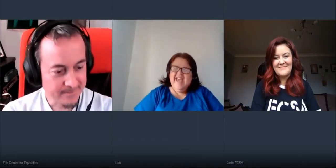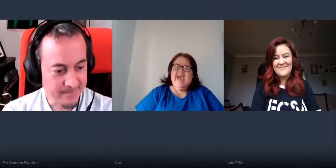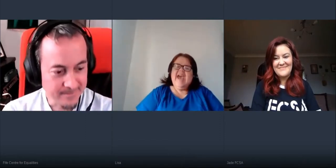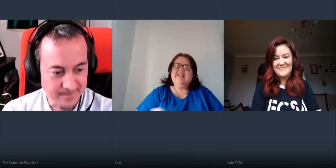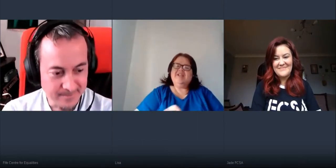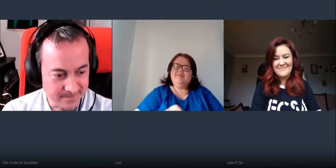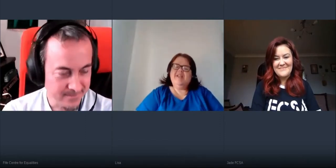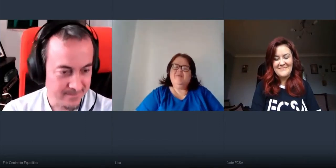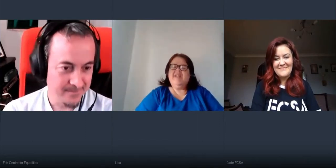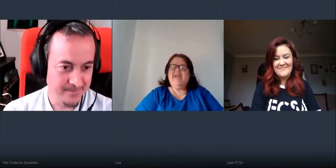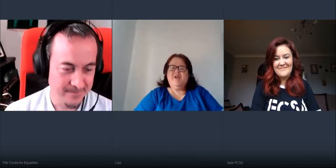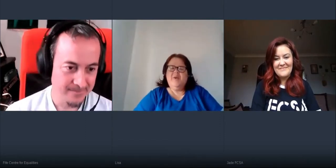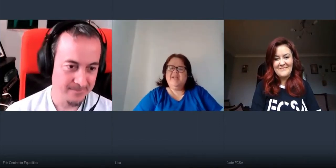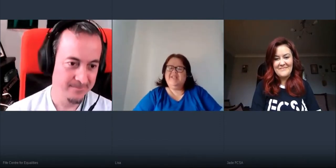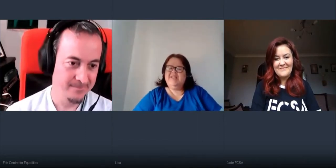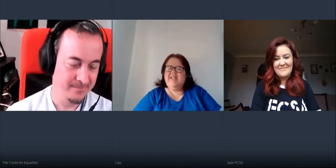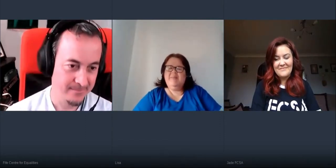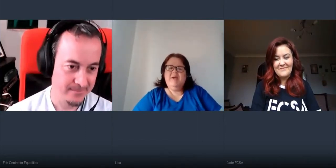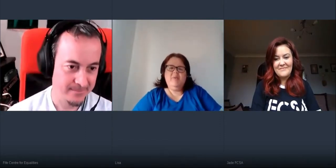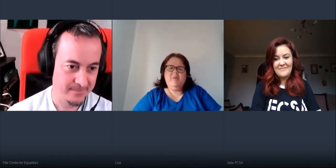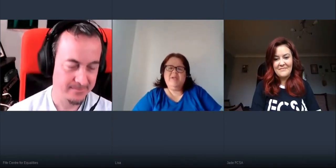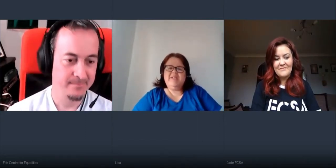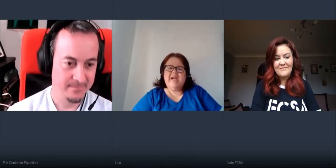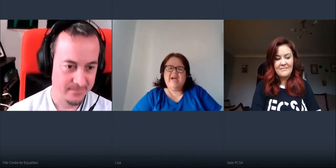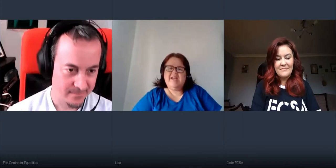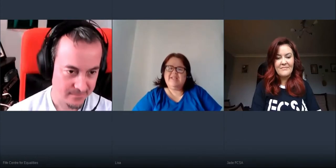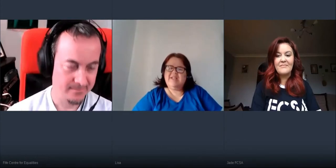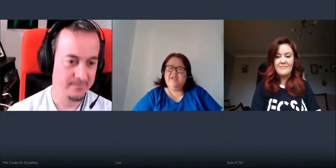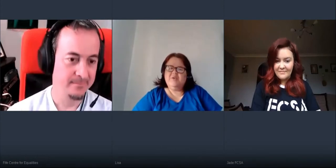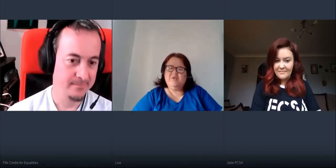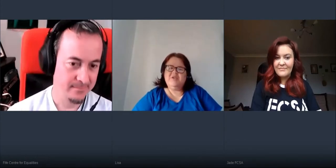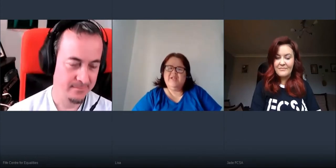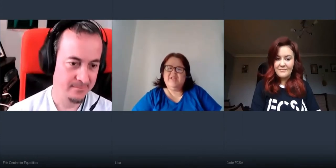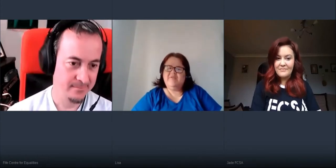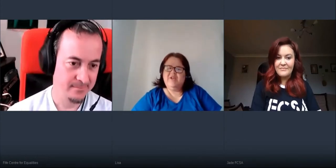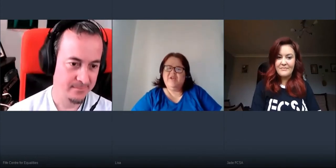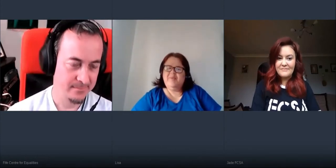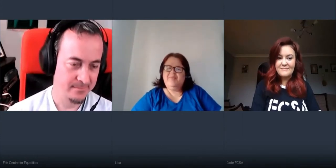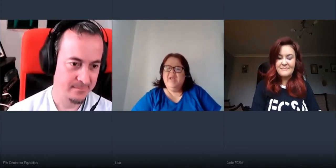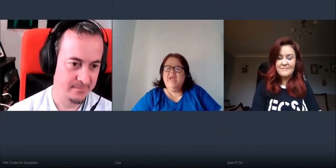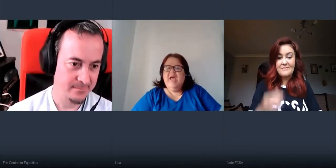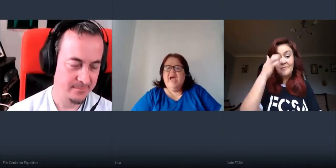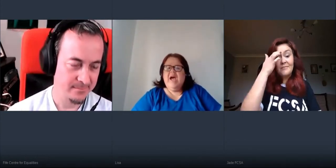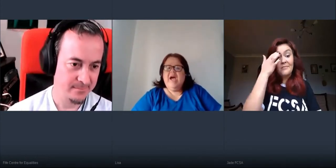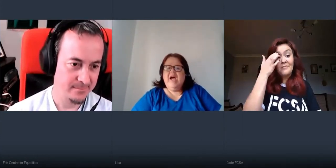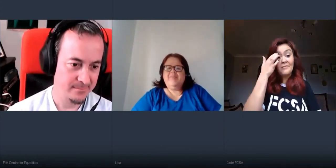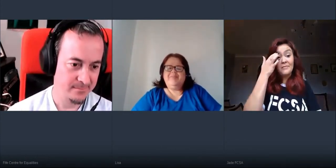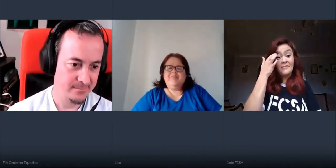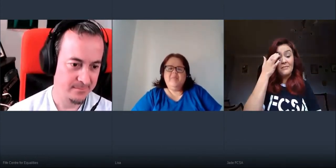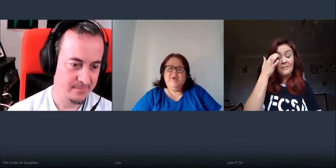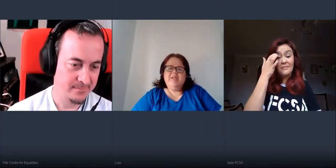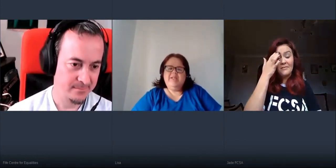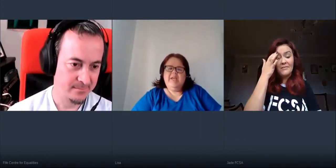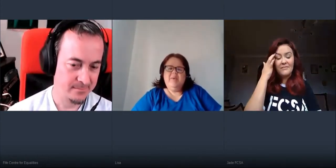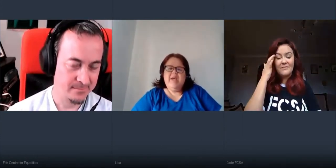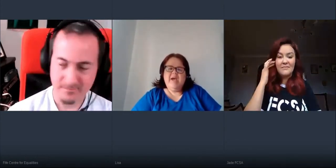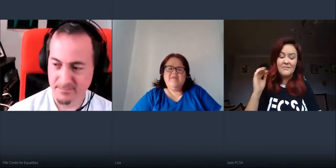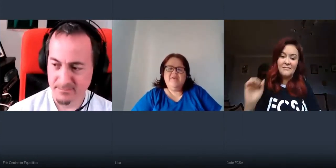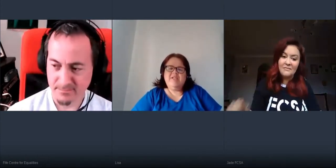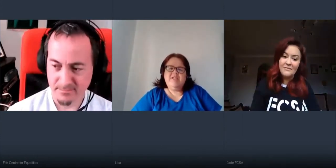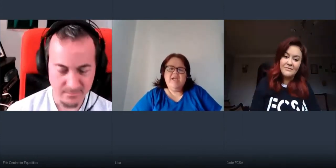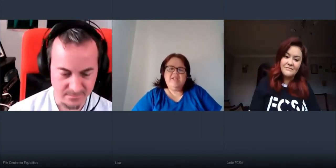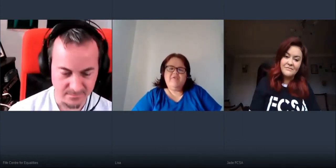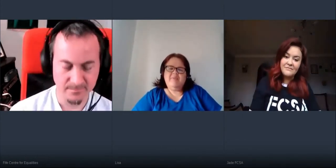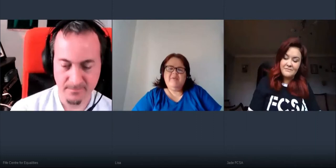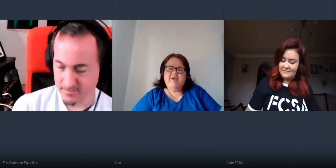and jumps in with any questions that you may wish to ask you know during the interview um today we have